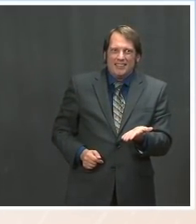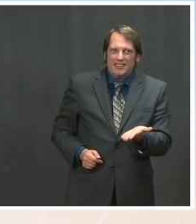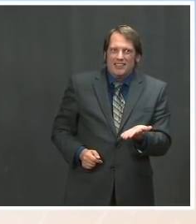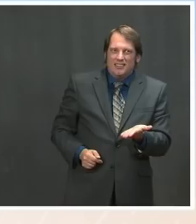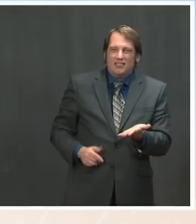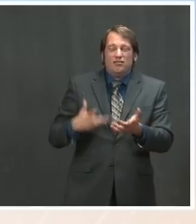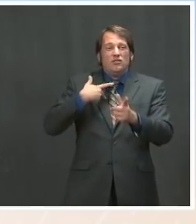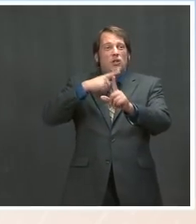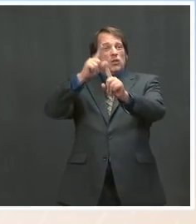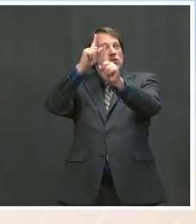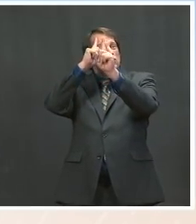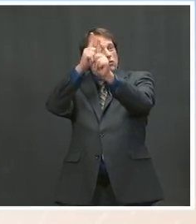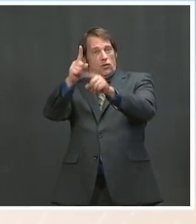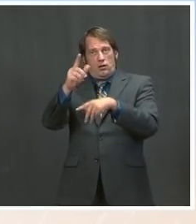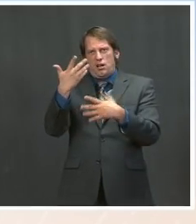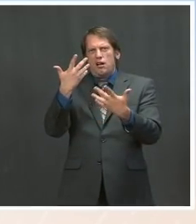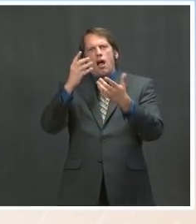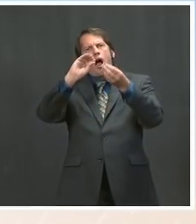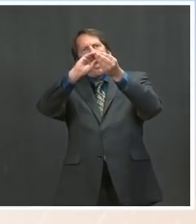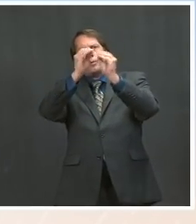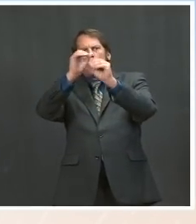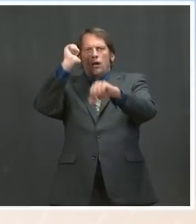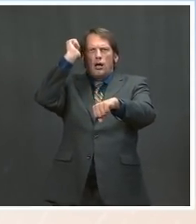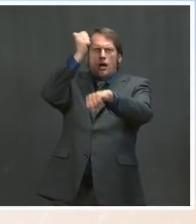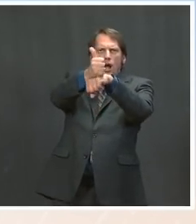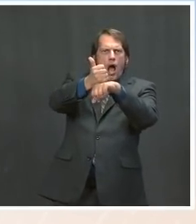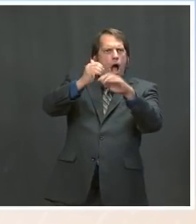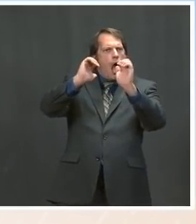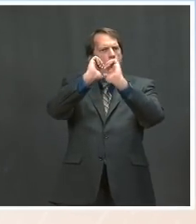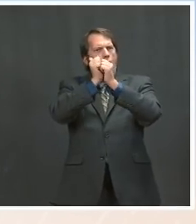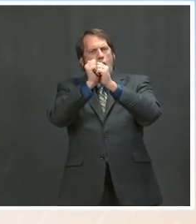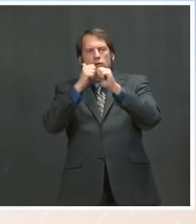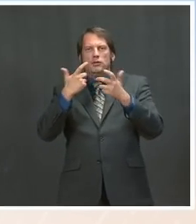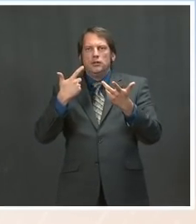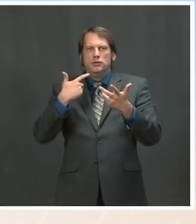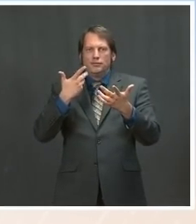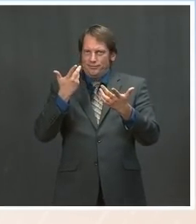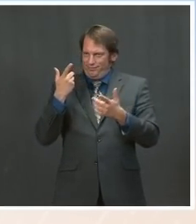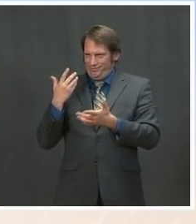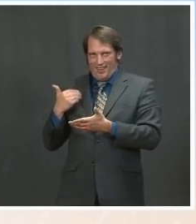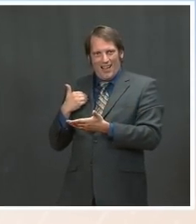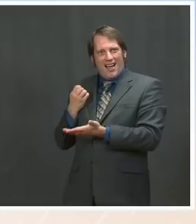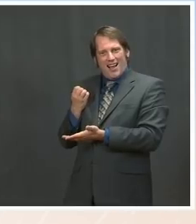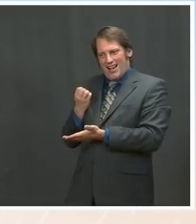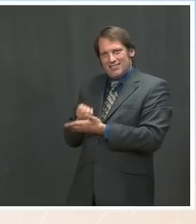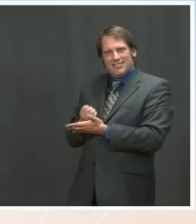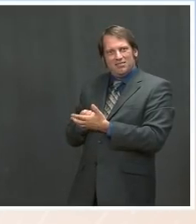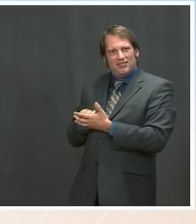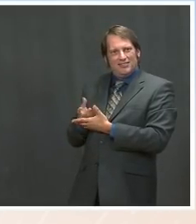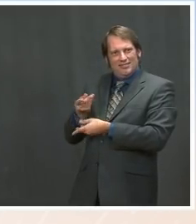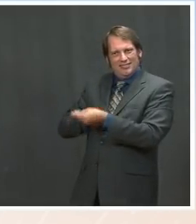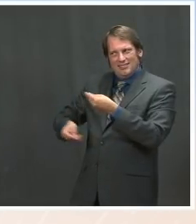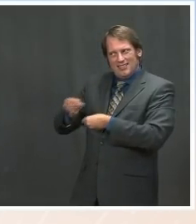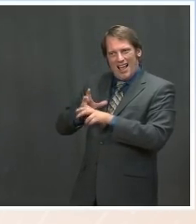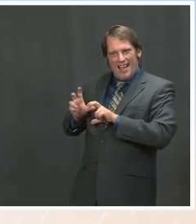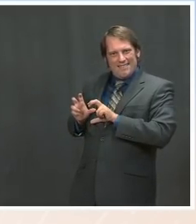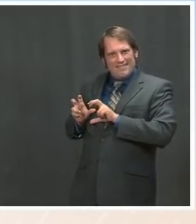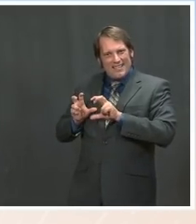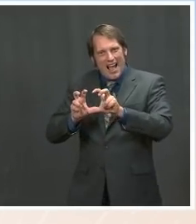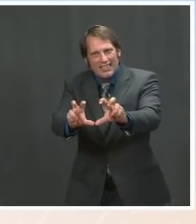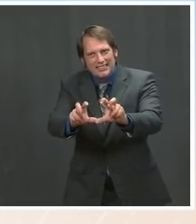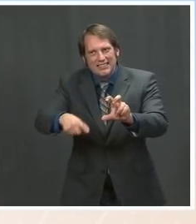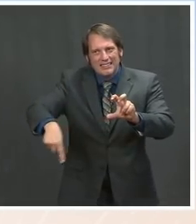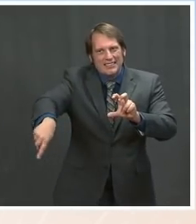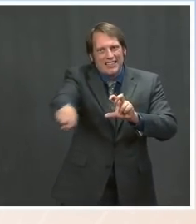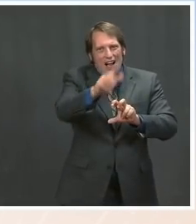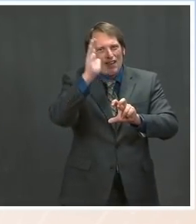them, a big part of that is investing in areas of our economy where they're industries of the future, where we can create and build out industries